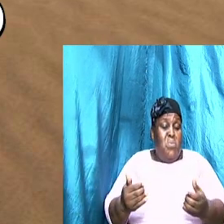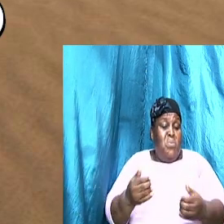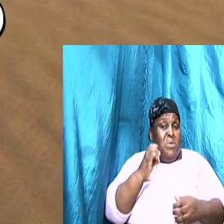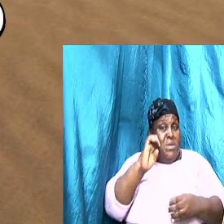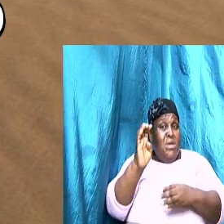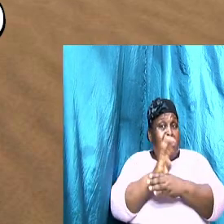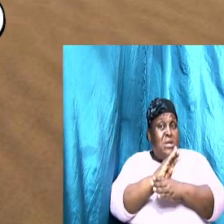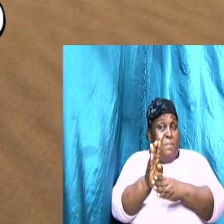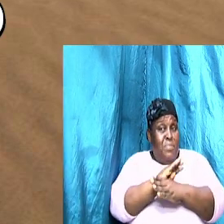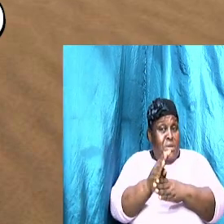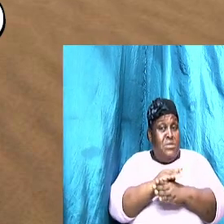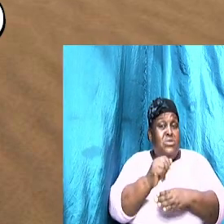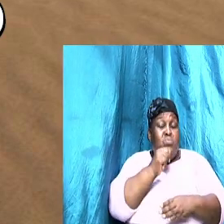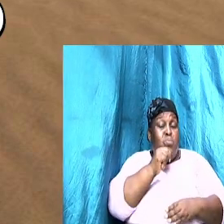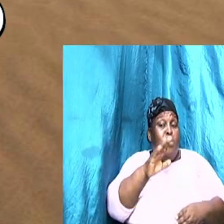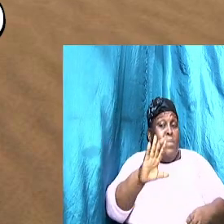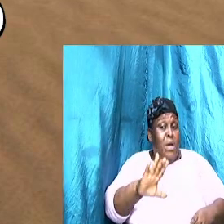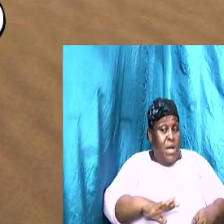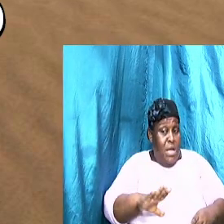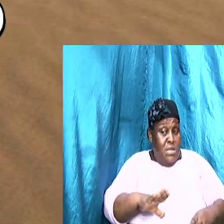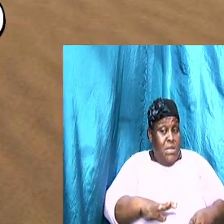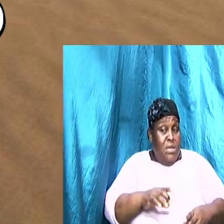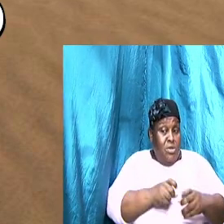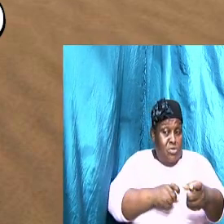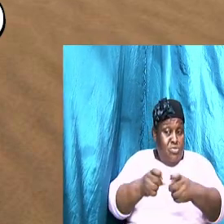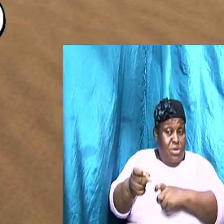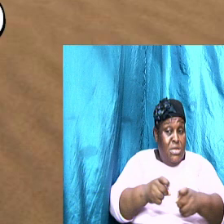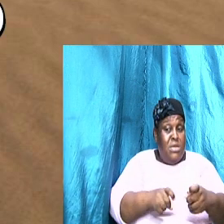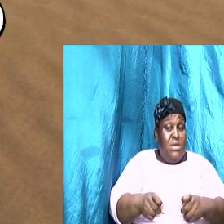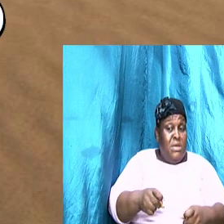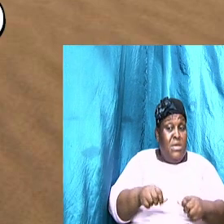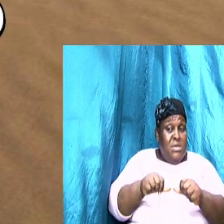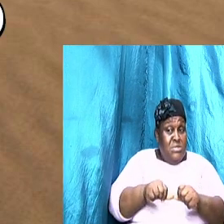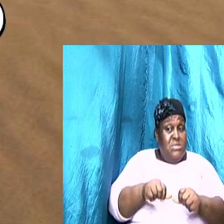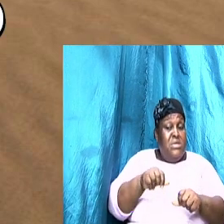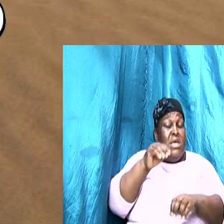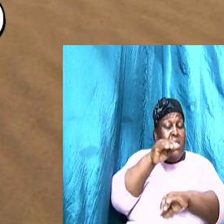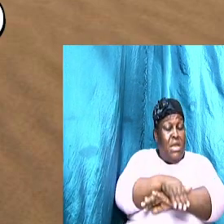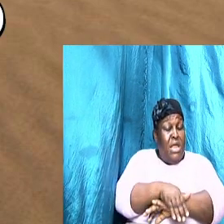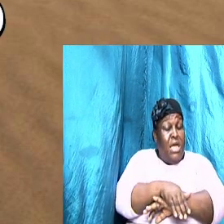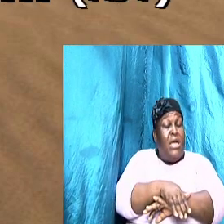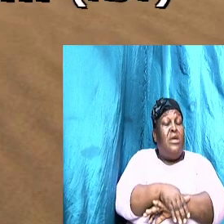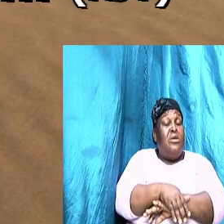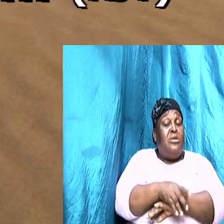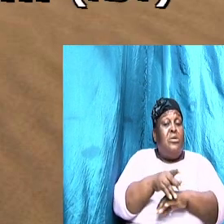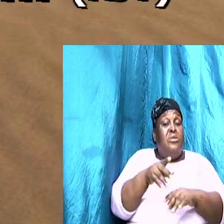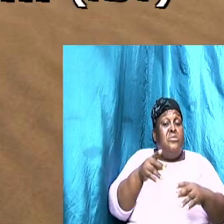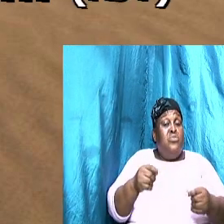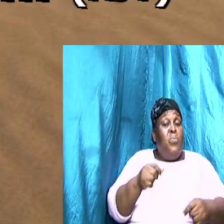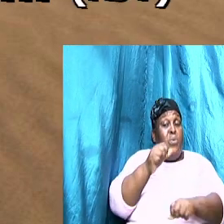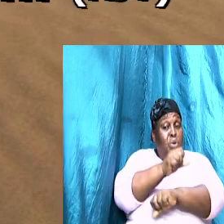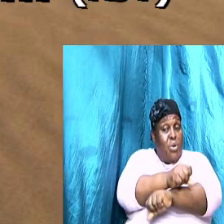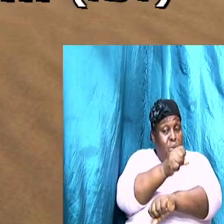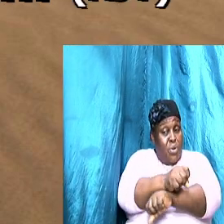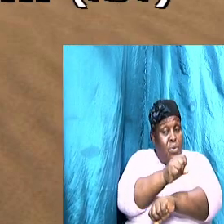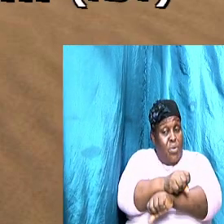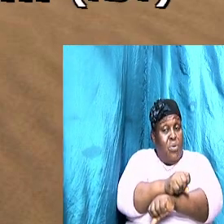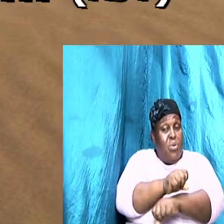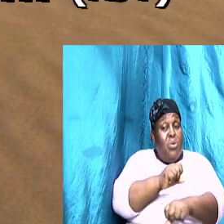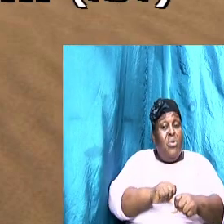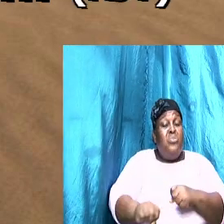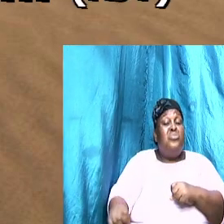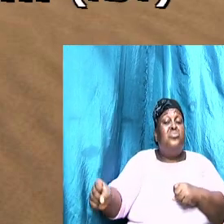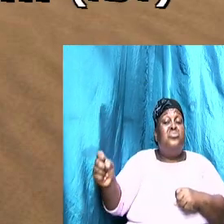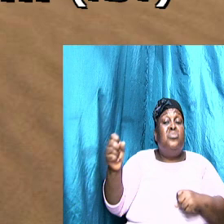does real estate she does trading she stay up at night sometime to get things going so that she can make the